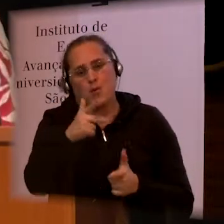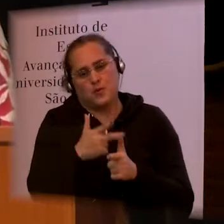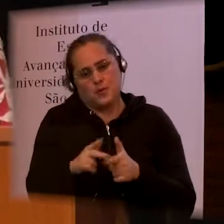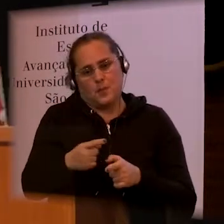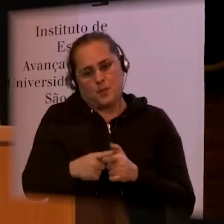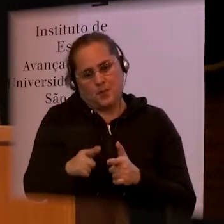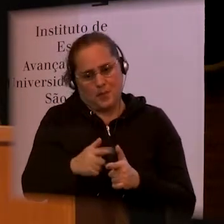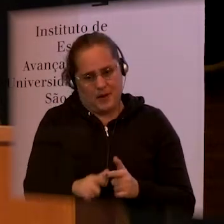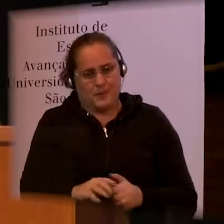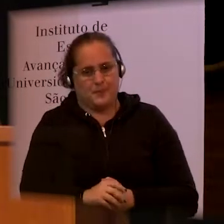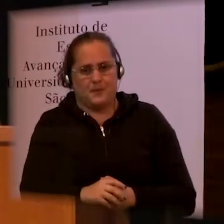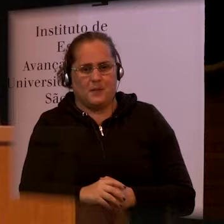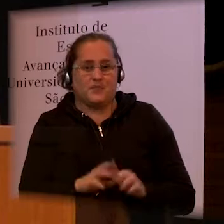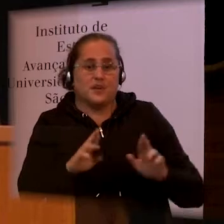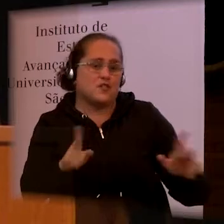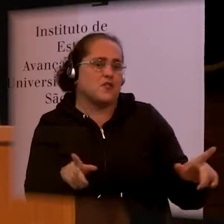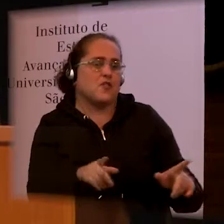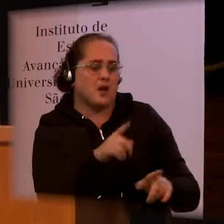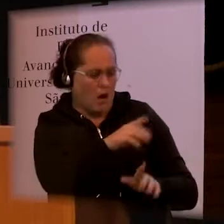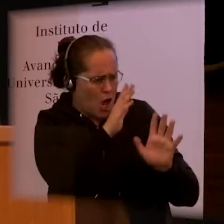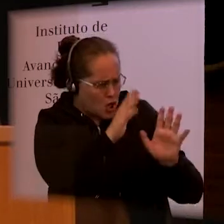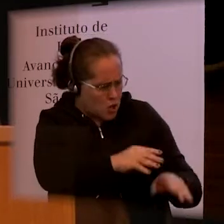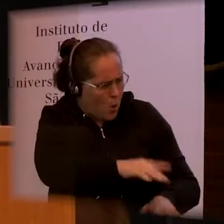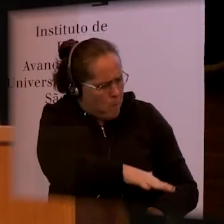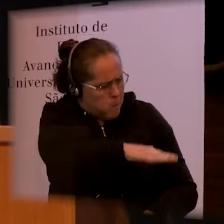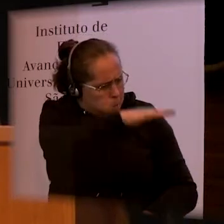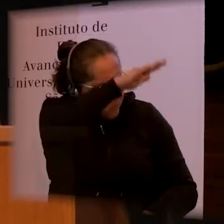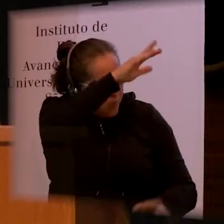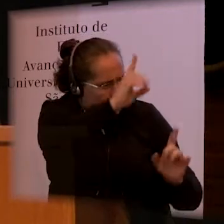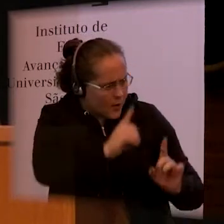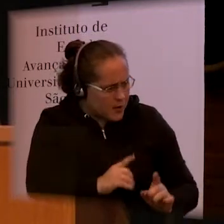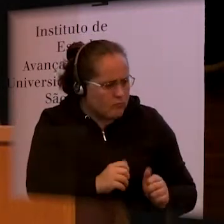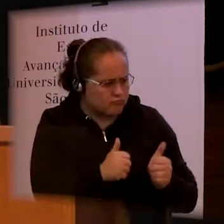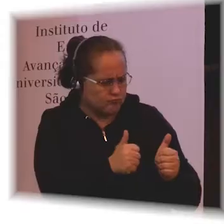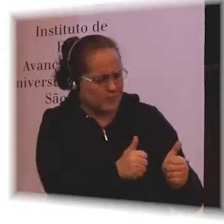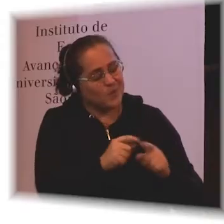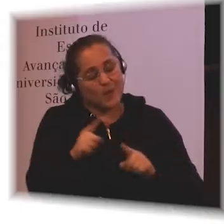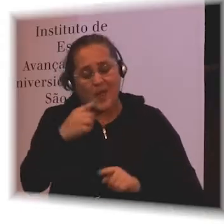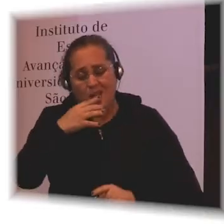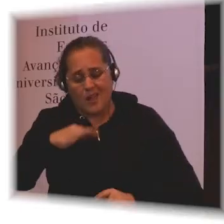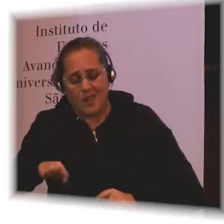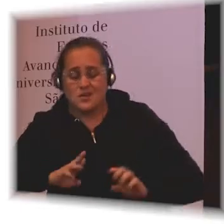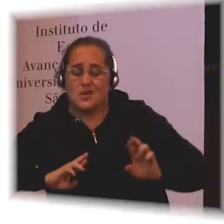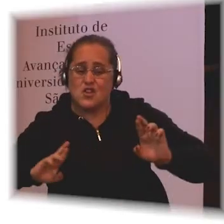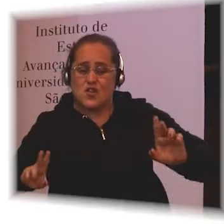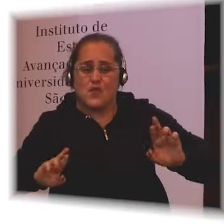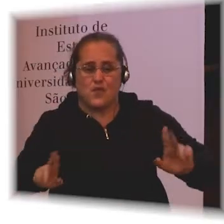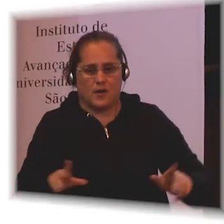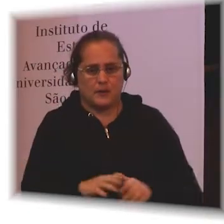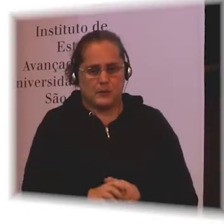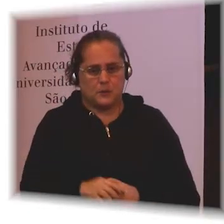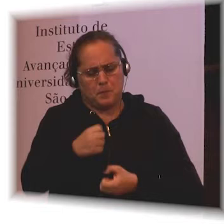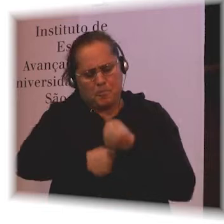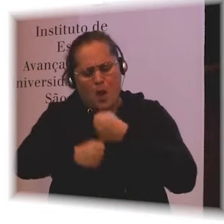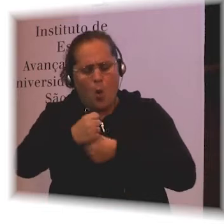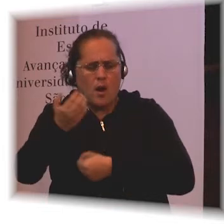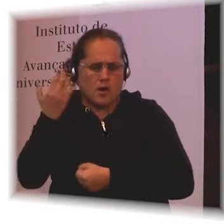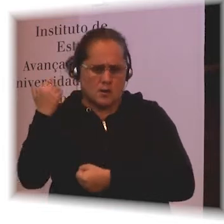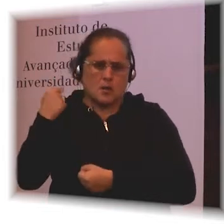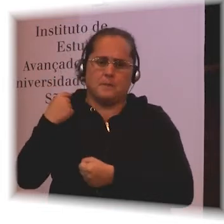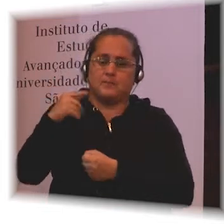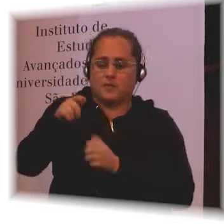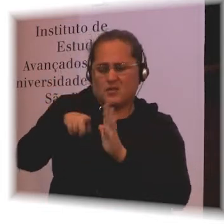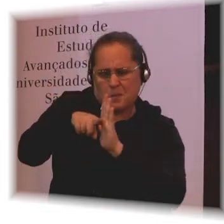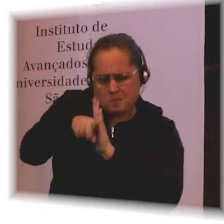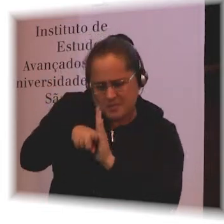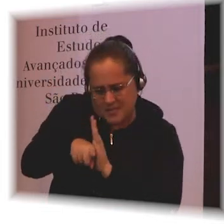So about a year ago, just as an example, we did a national survey of disability in Guatemala, which I'm just showing